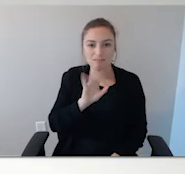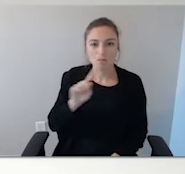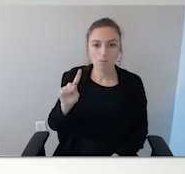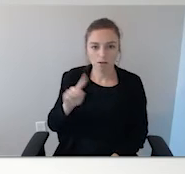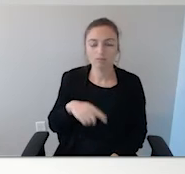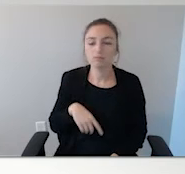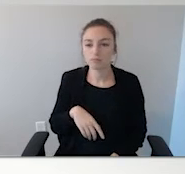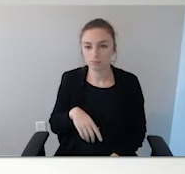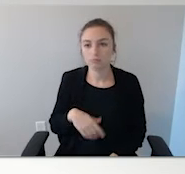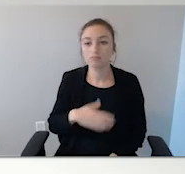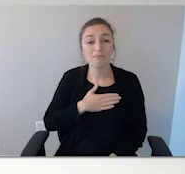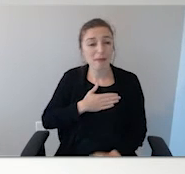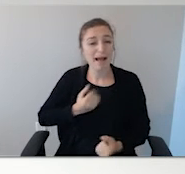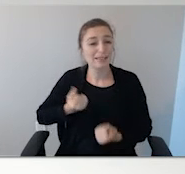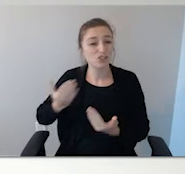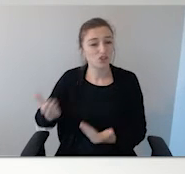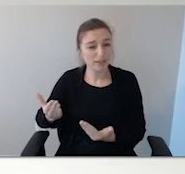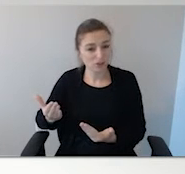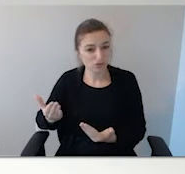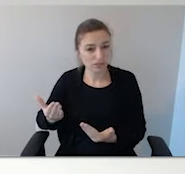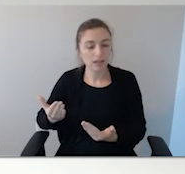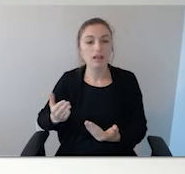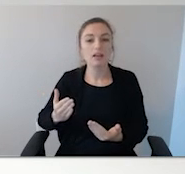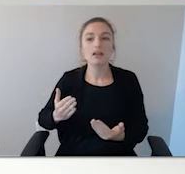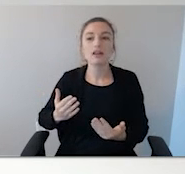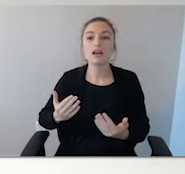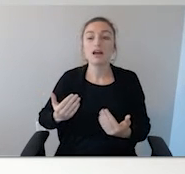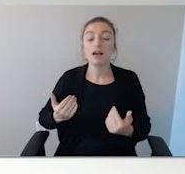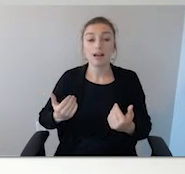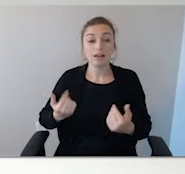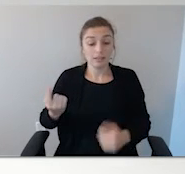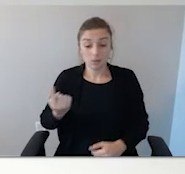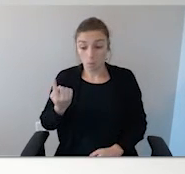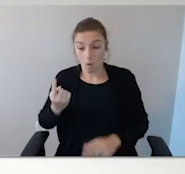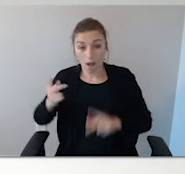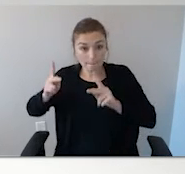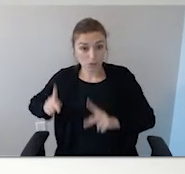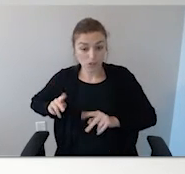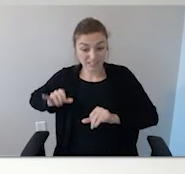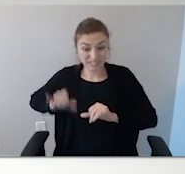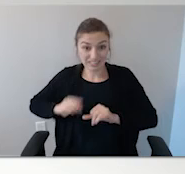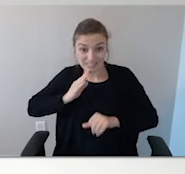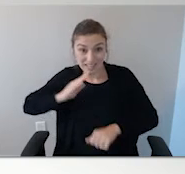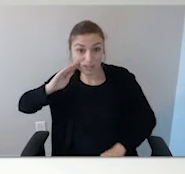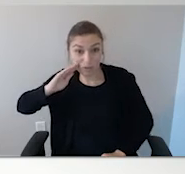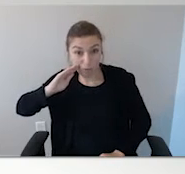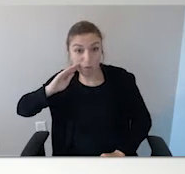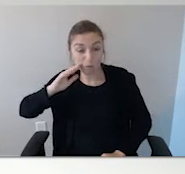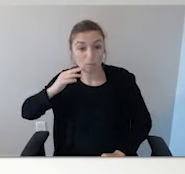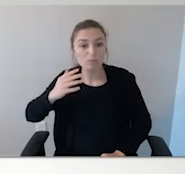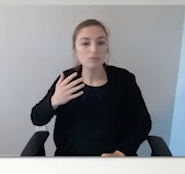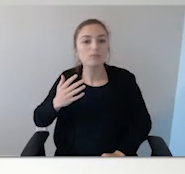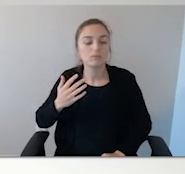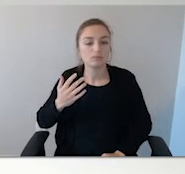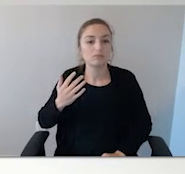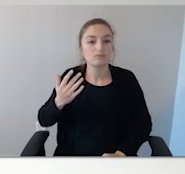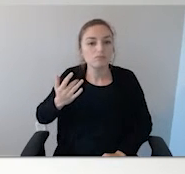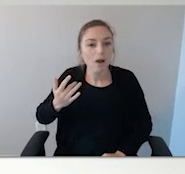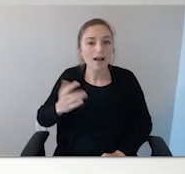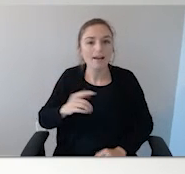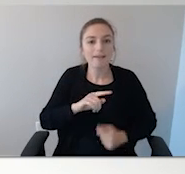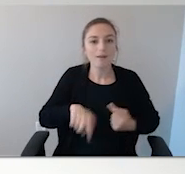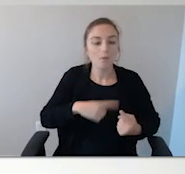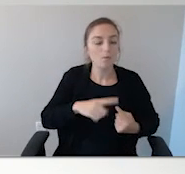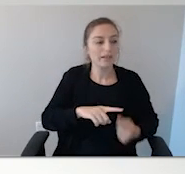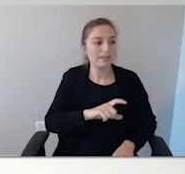there or you've got an older sibling, somebody stays home. Because you call law enforcement, your home address that you give them, that's where they're going to roll up.